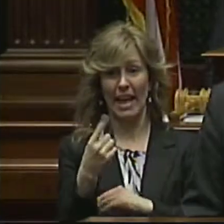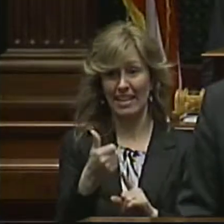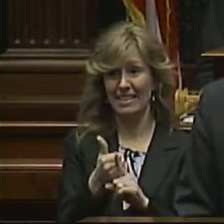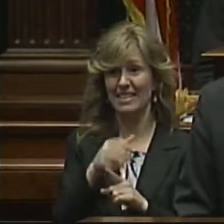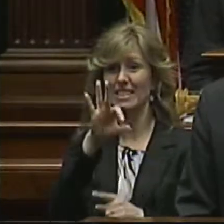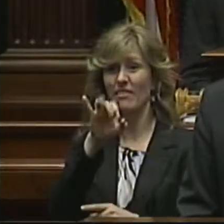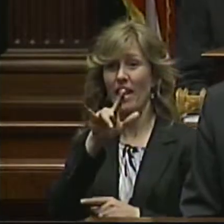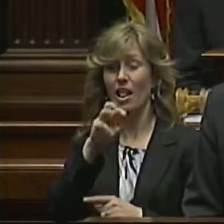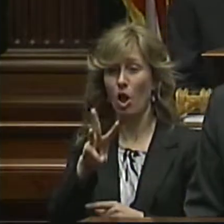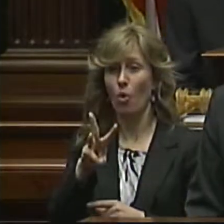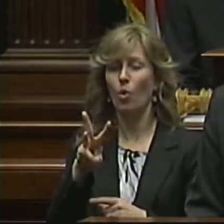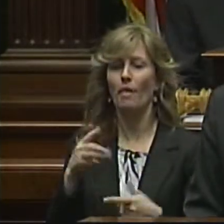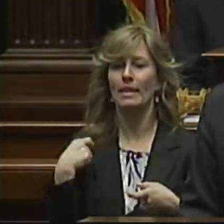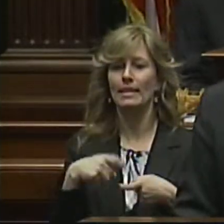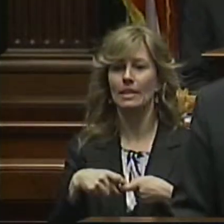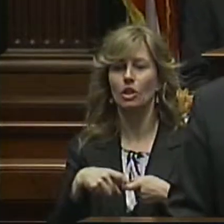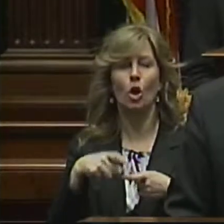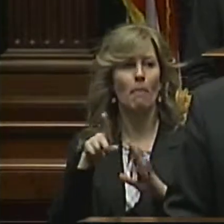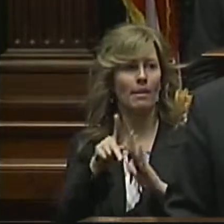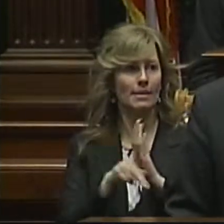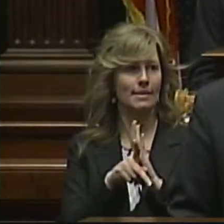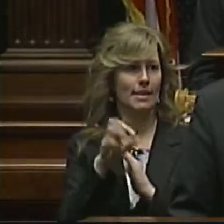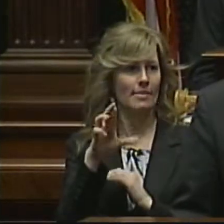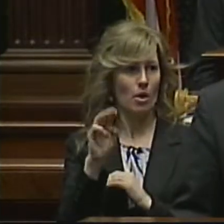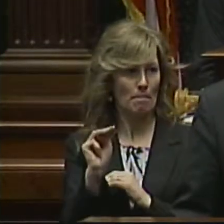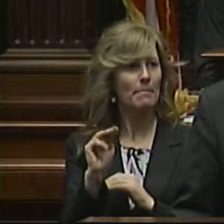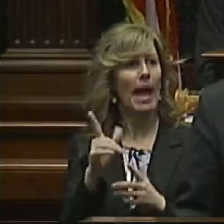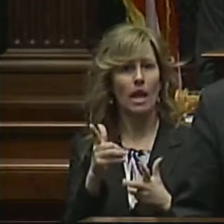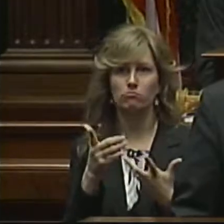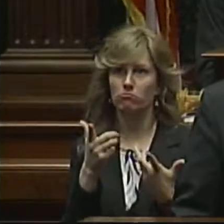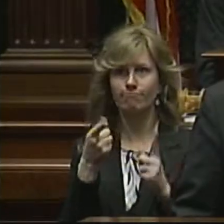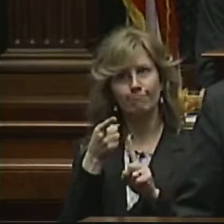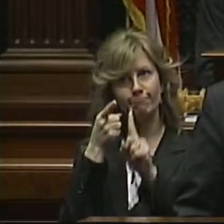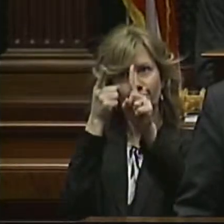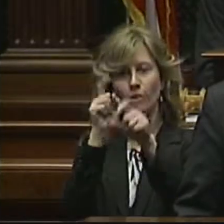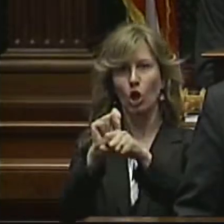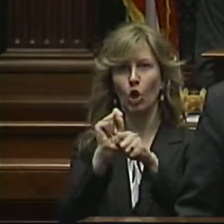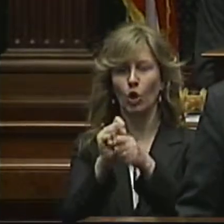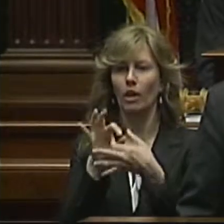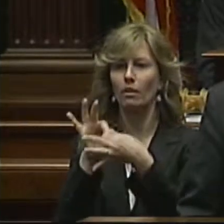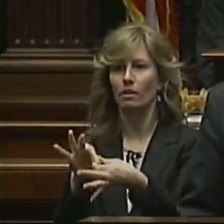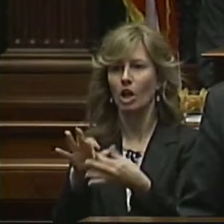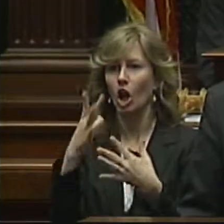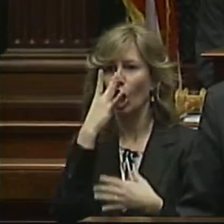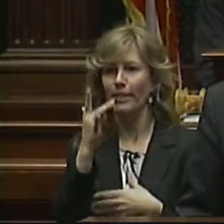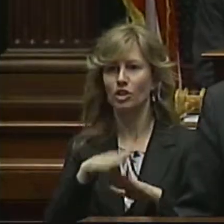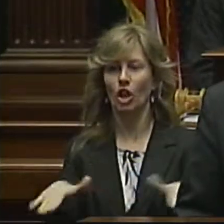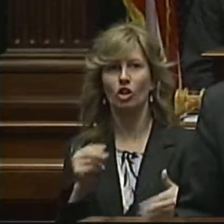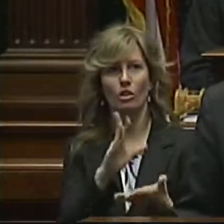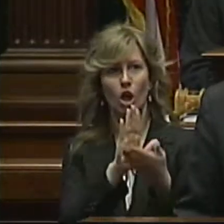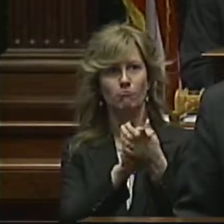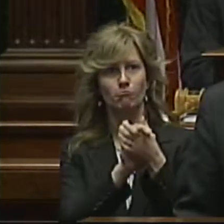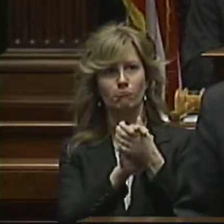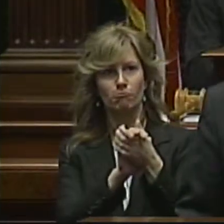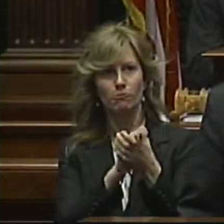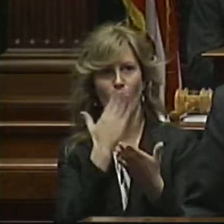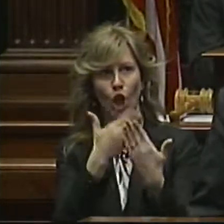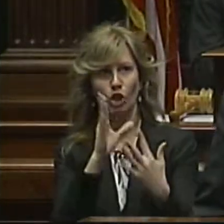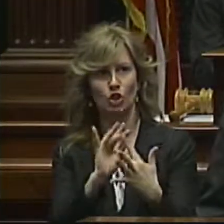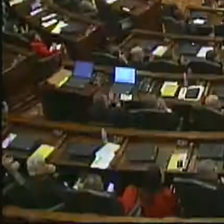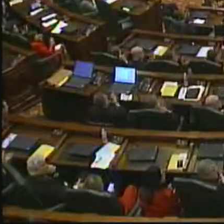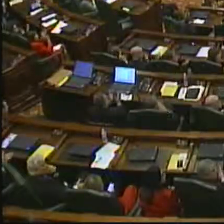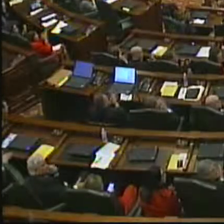at the Latino Policy Forum and striving for a career in early childhood. Good job and good choice, Christine.